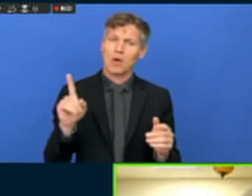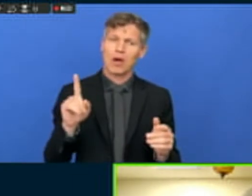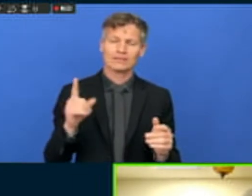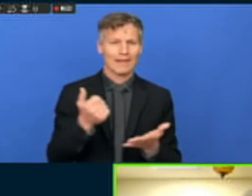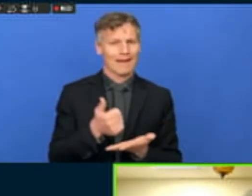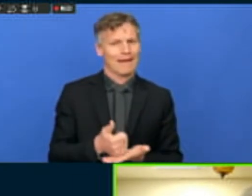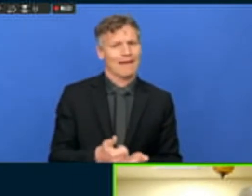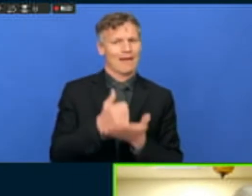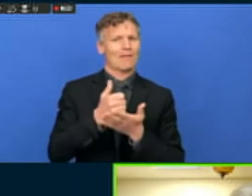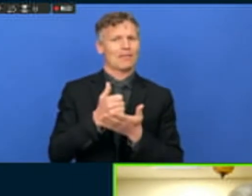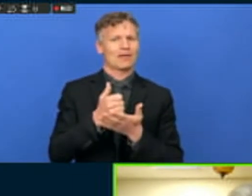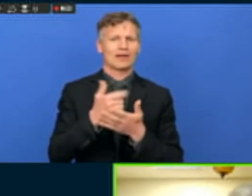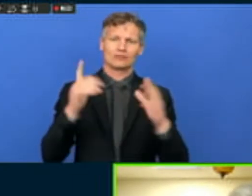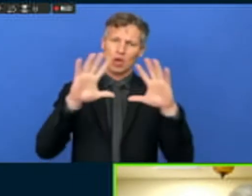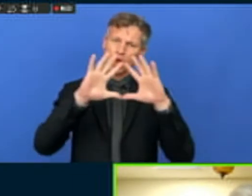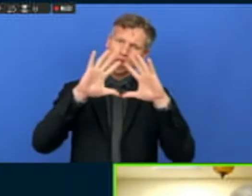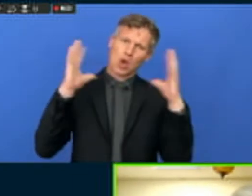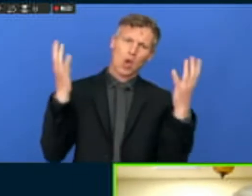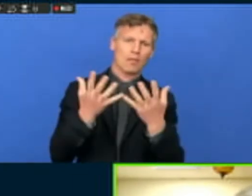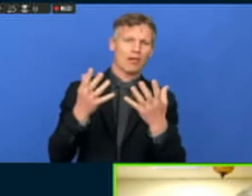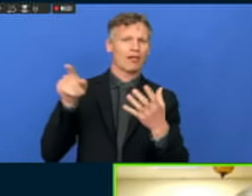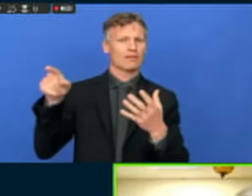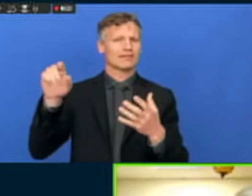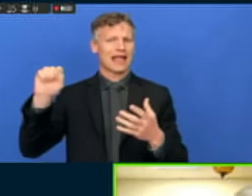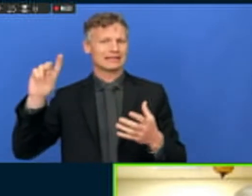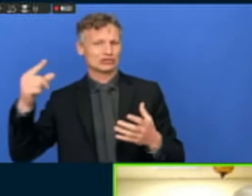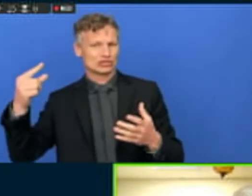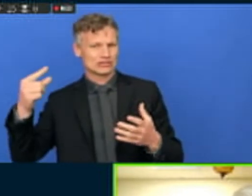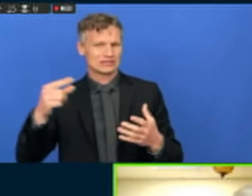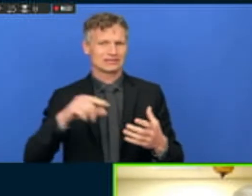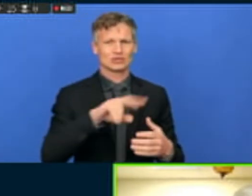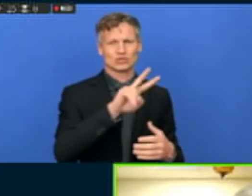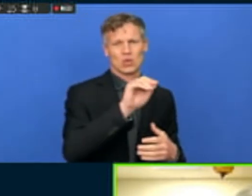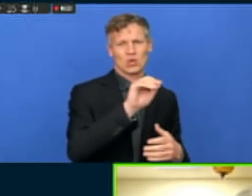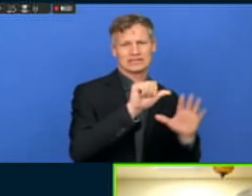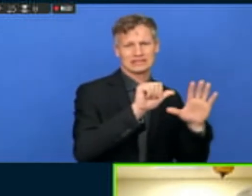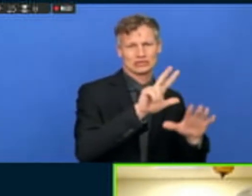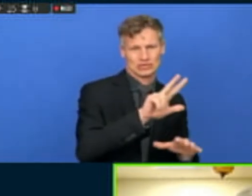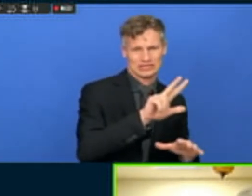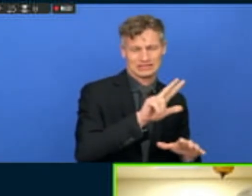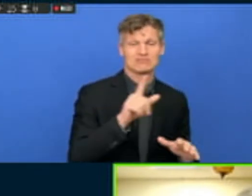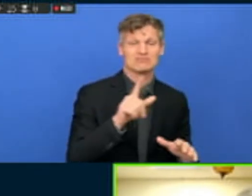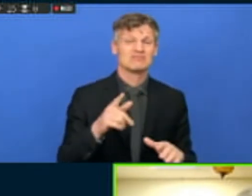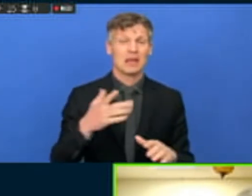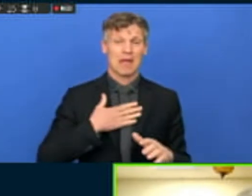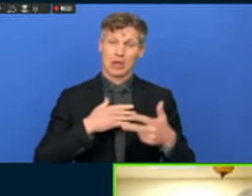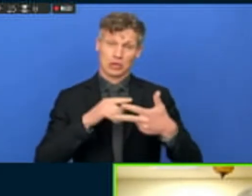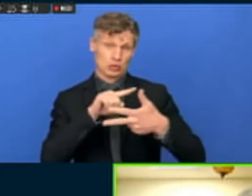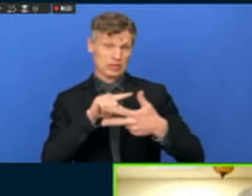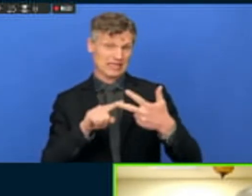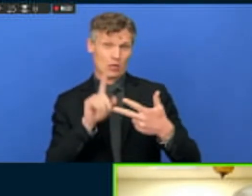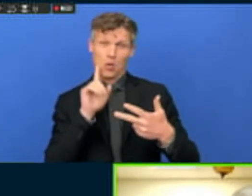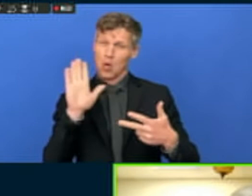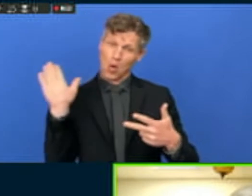global agendas. So I have three proposals, and they're all directed to member states, to national governments.